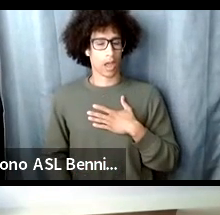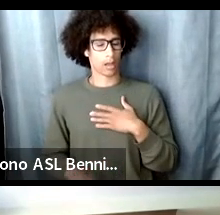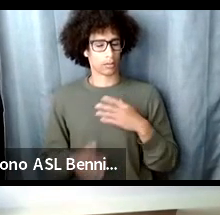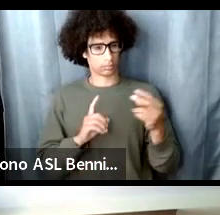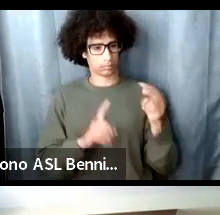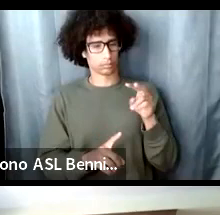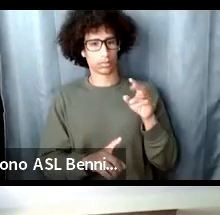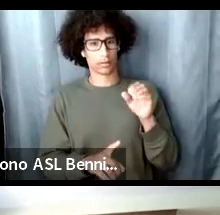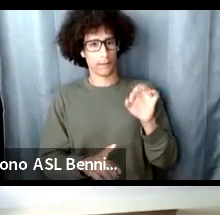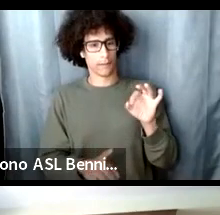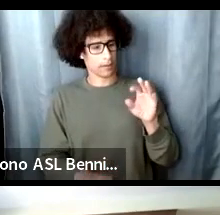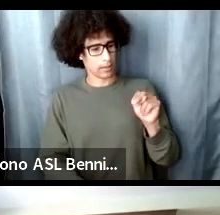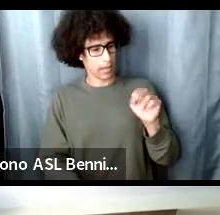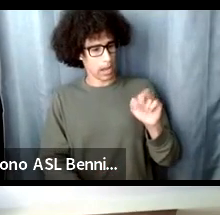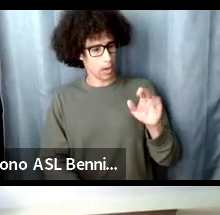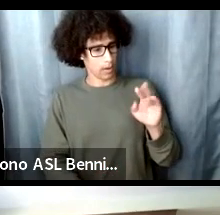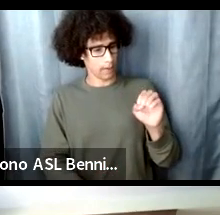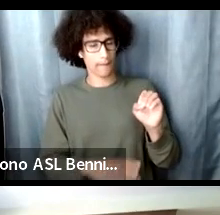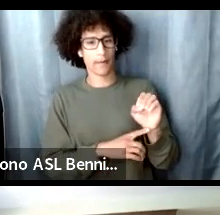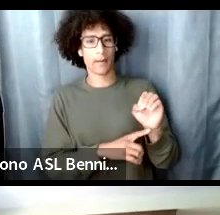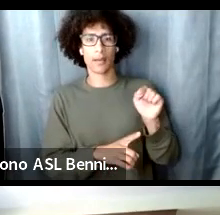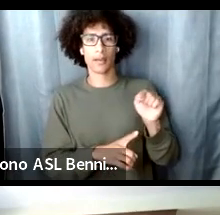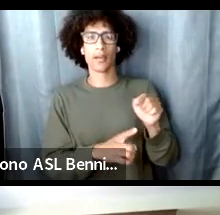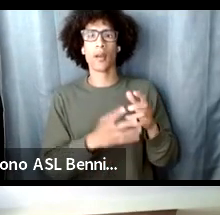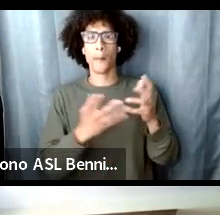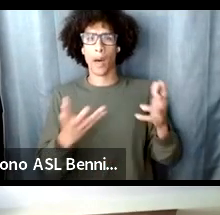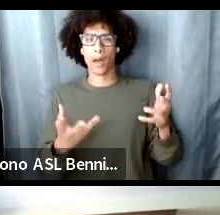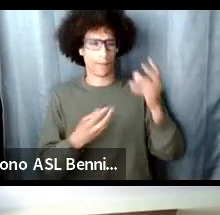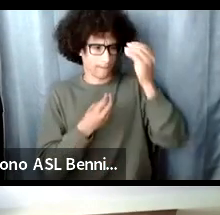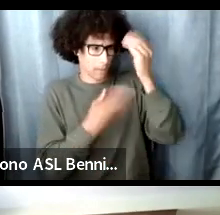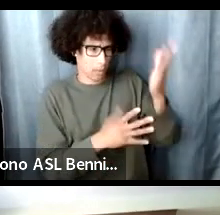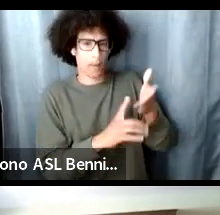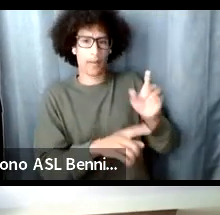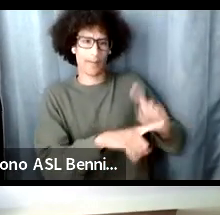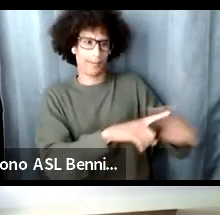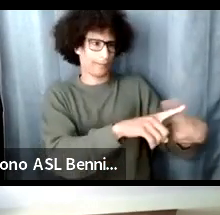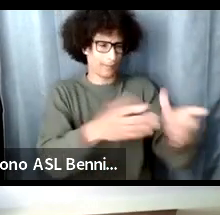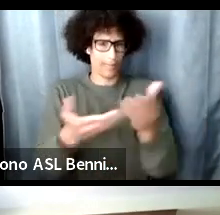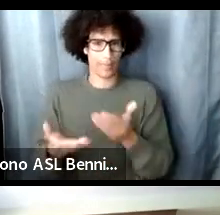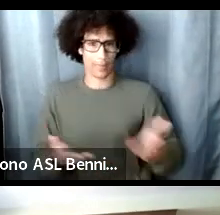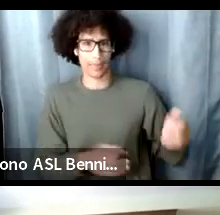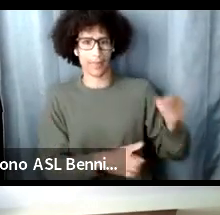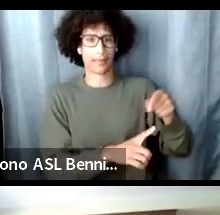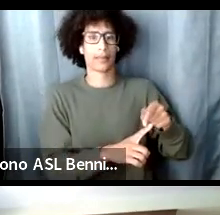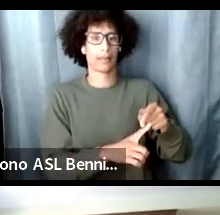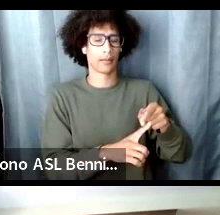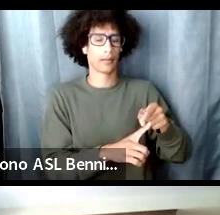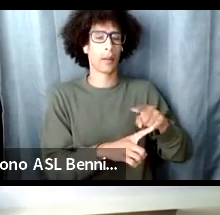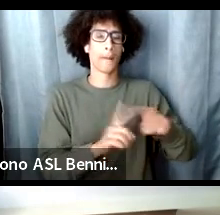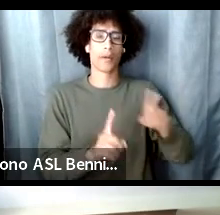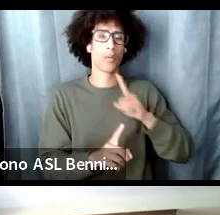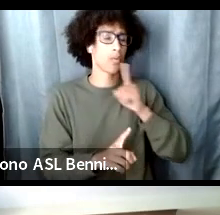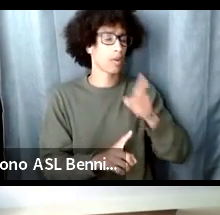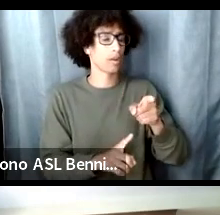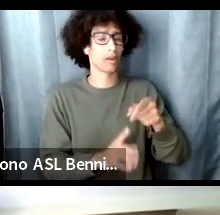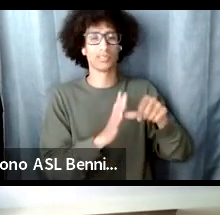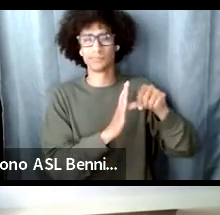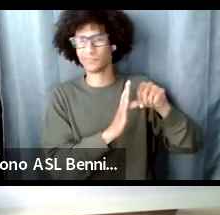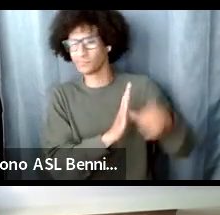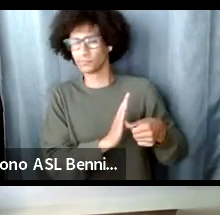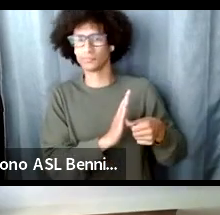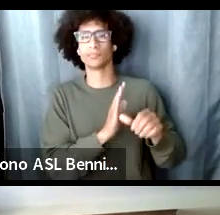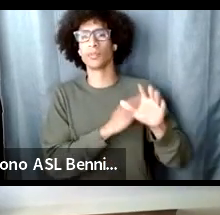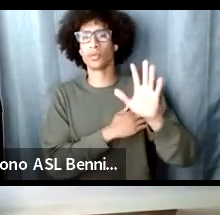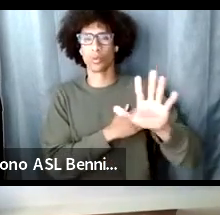by a lot of things but mostly it is your unique relationship to that experience